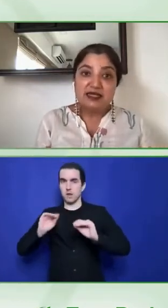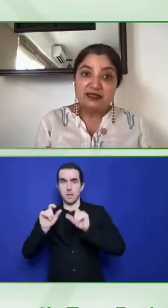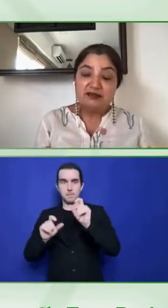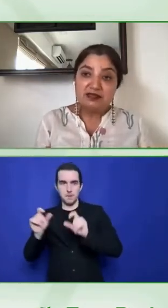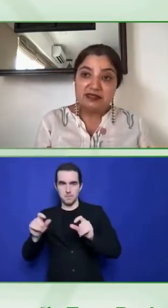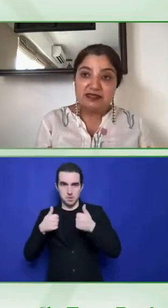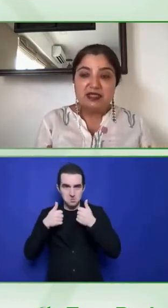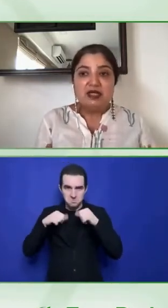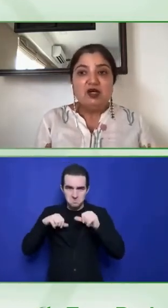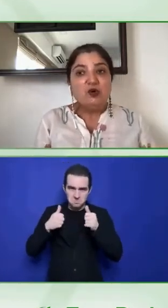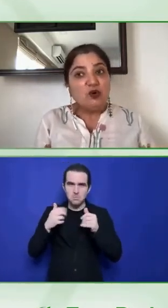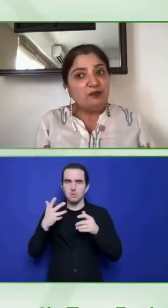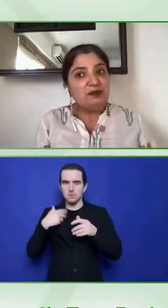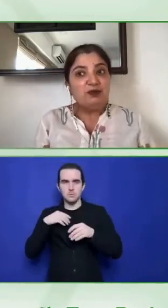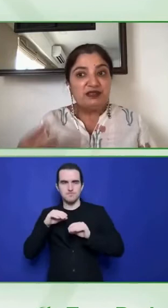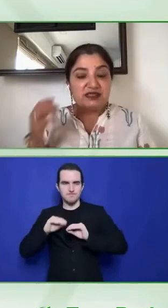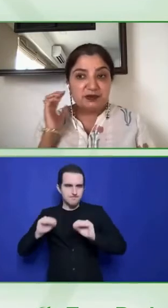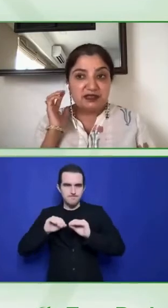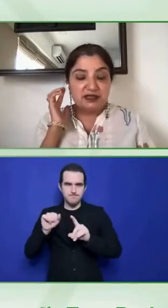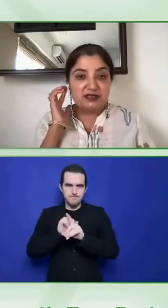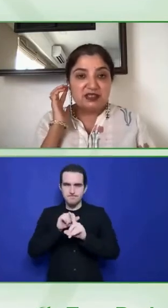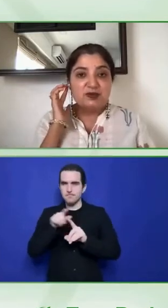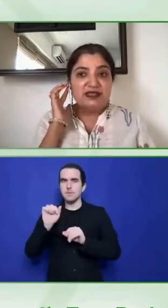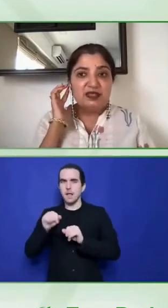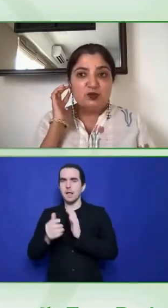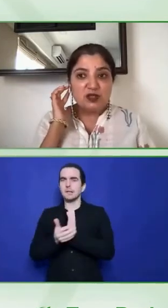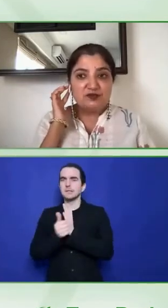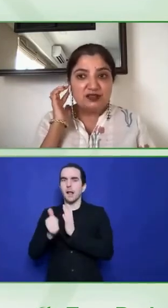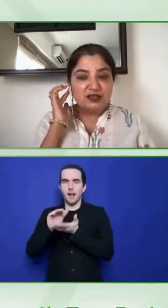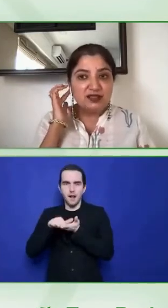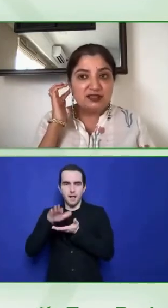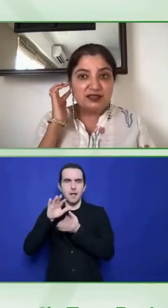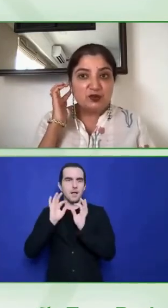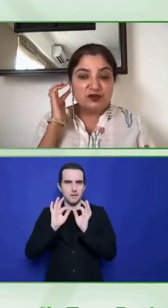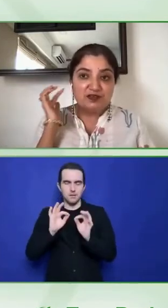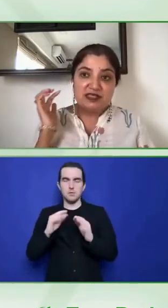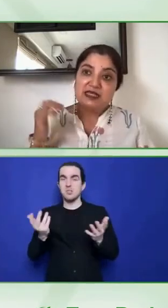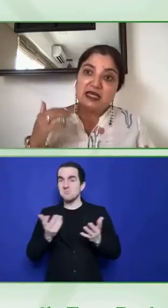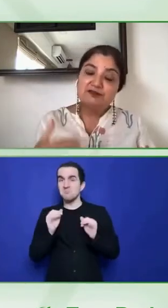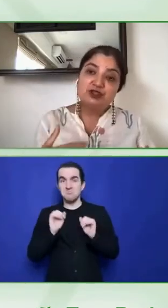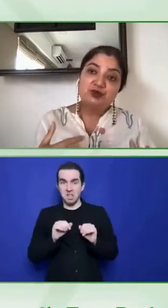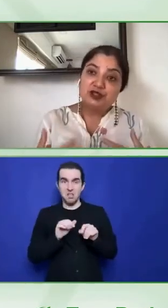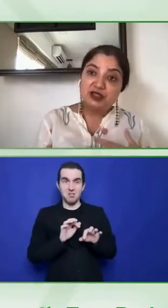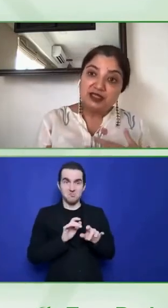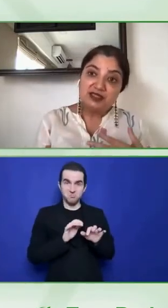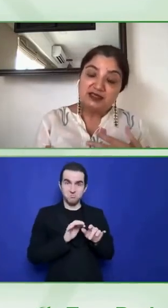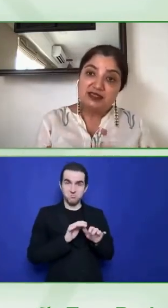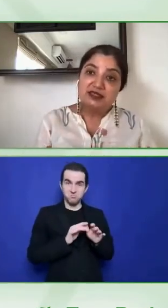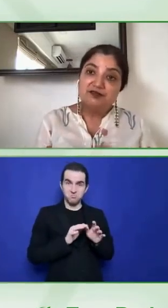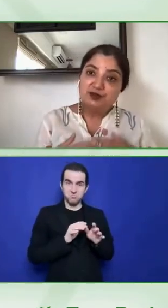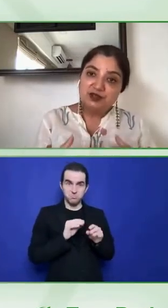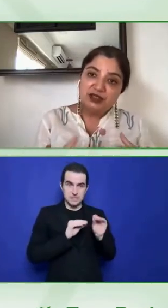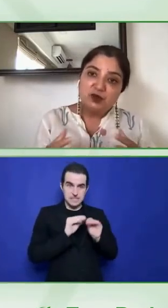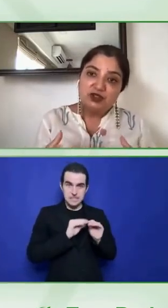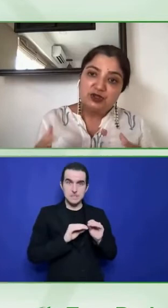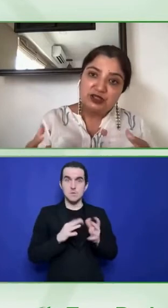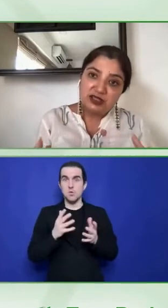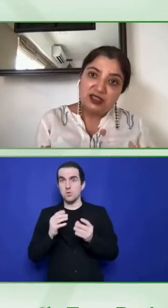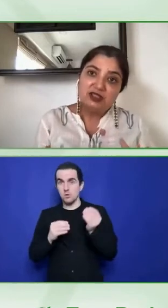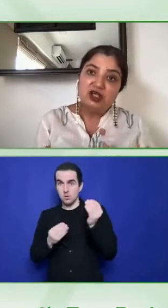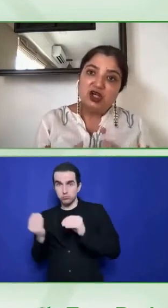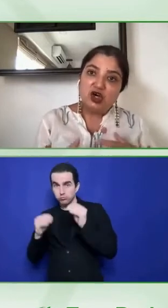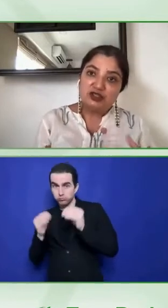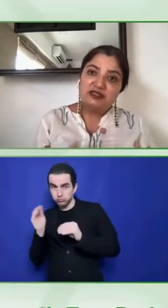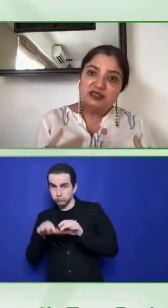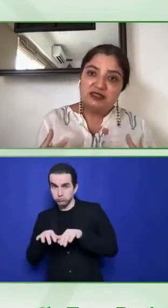UI designers or people with disabilities. So I think one of the things that all of us have to realize that if we really want